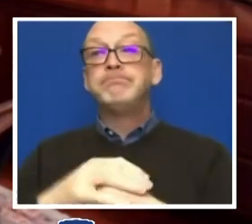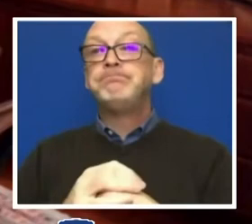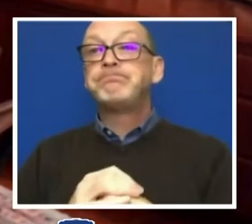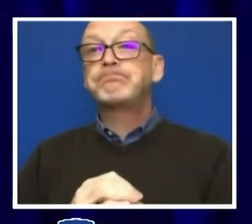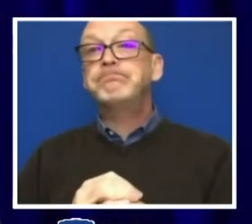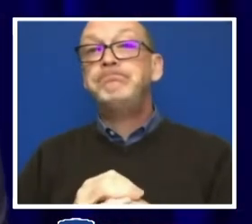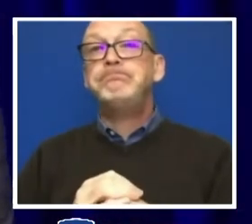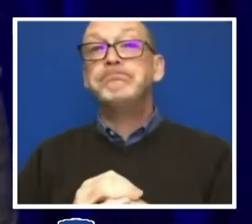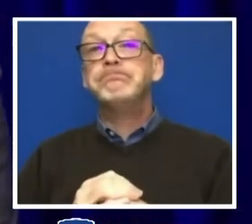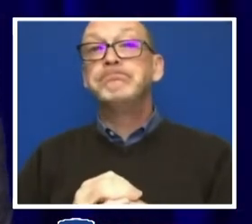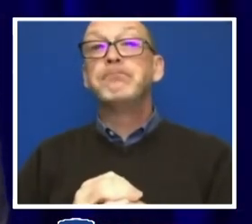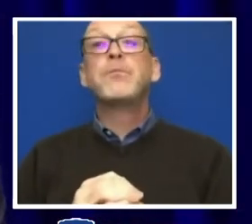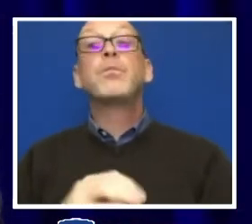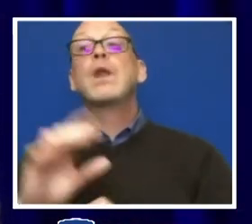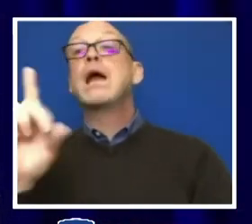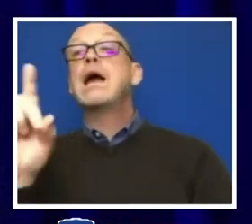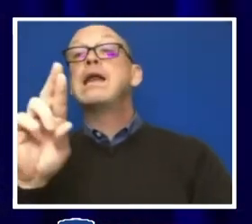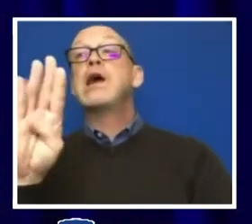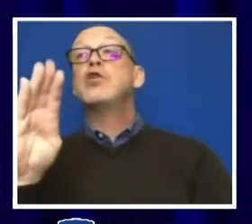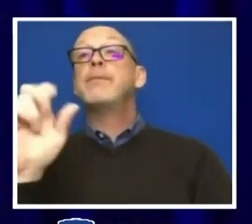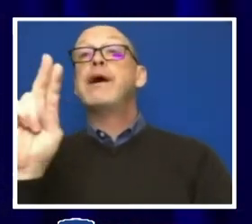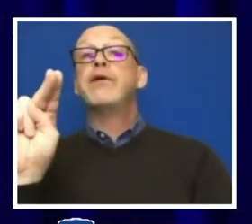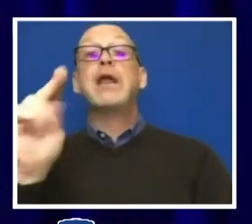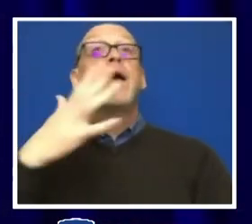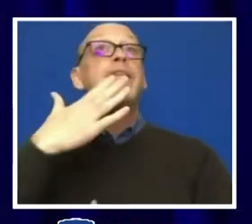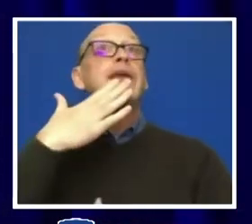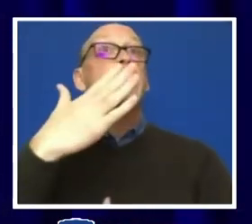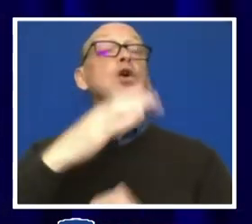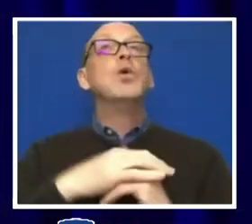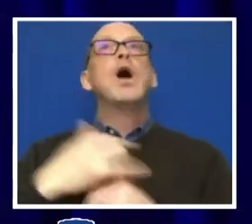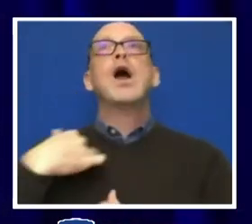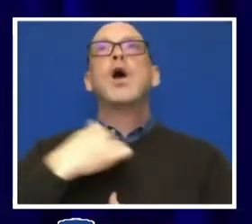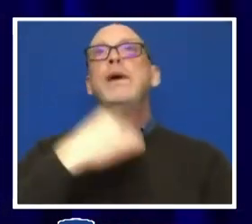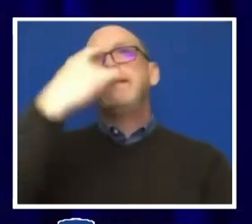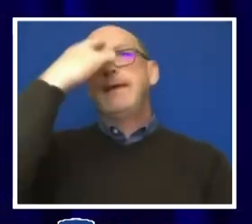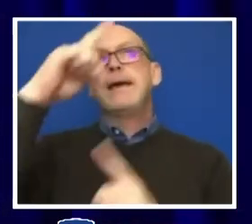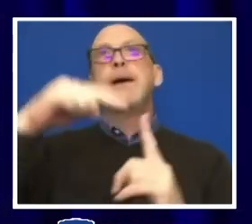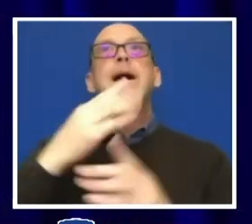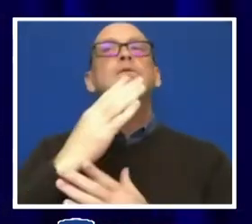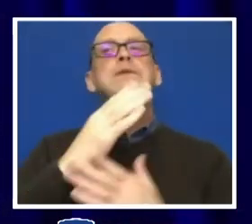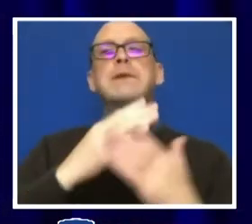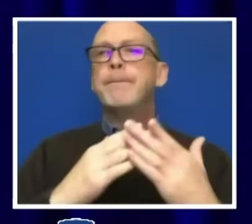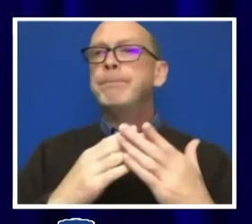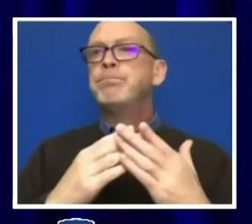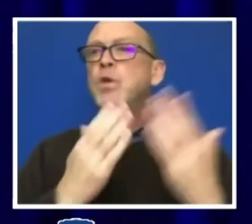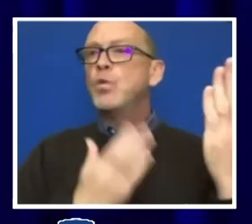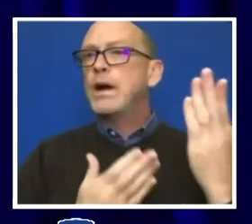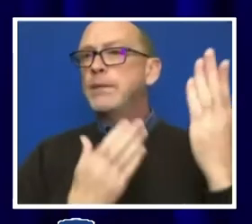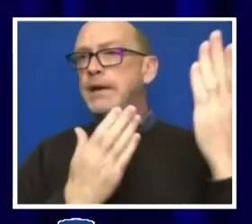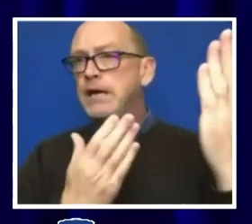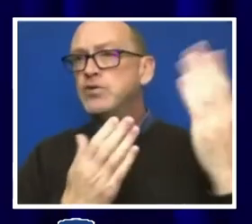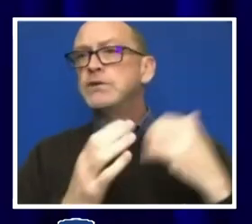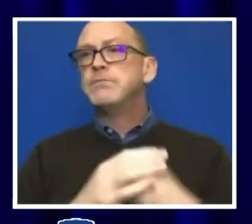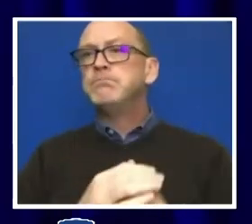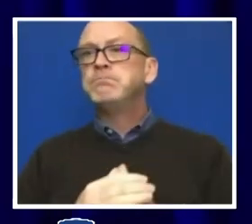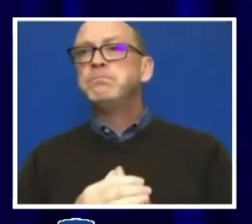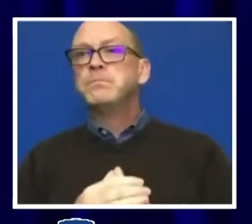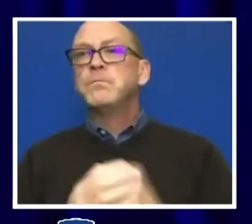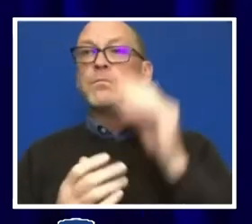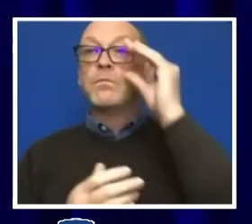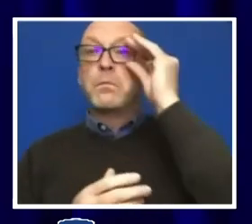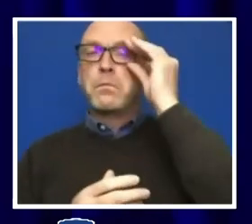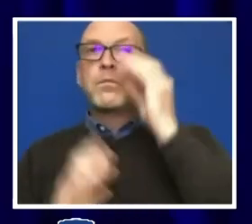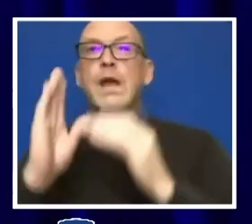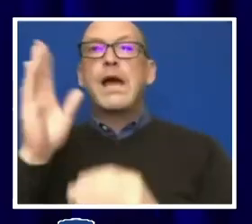So thank you. Thank you. And let's think about some of the recommendations. And I'm going to go to